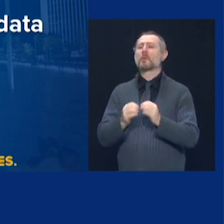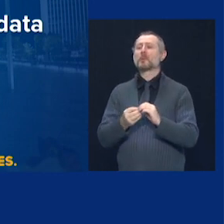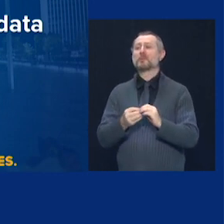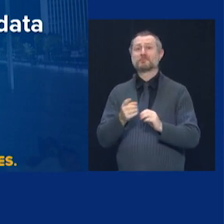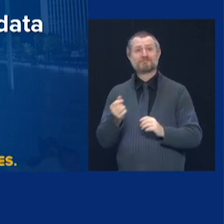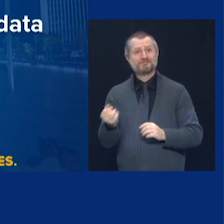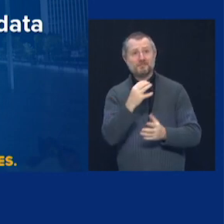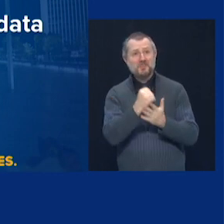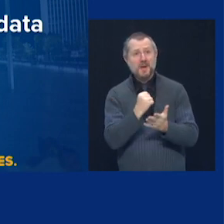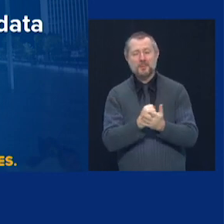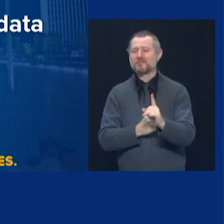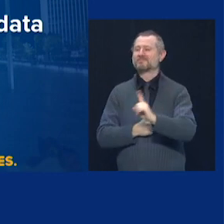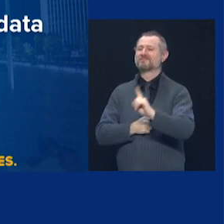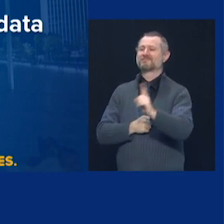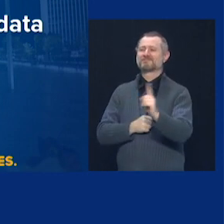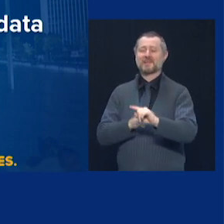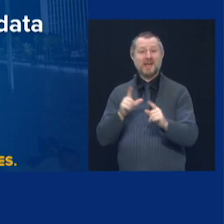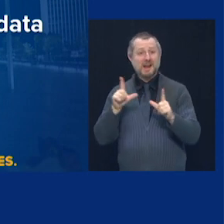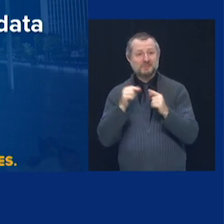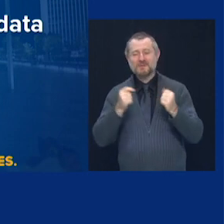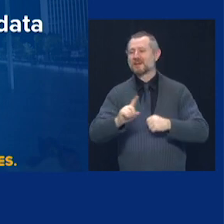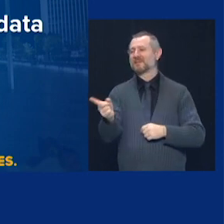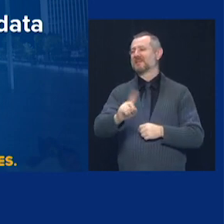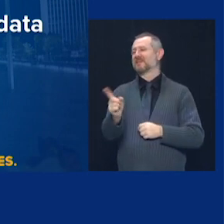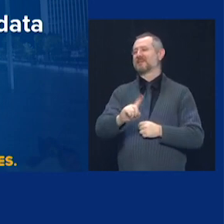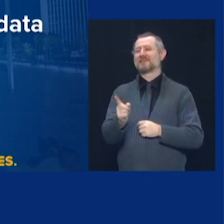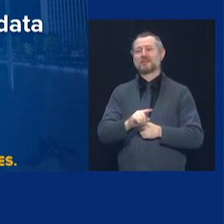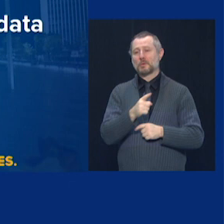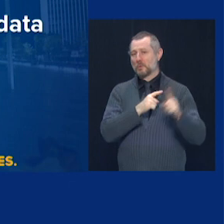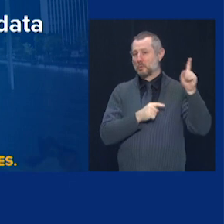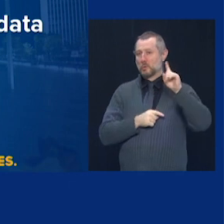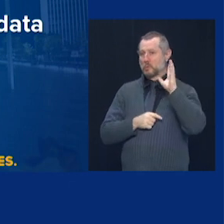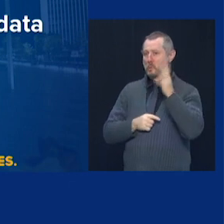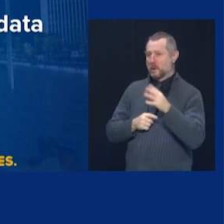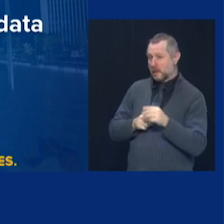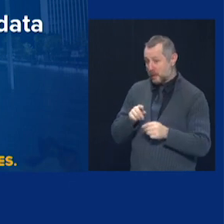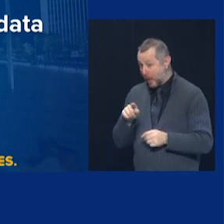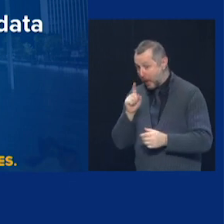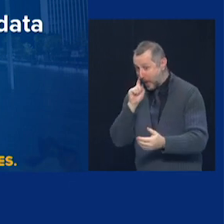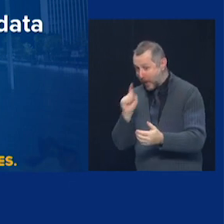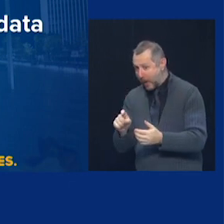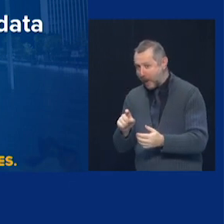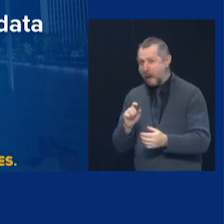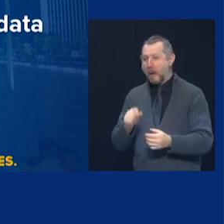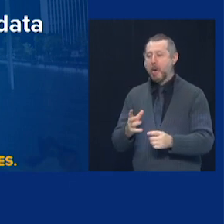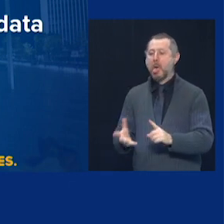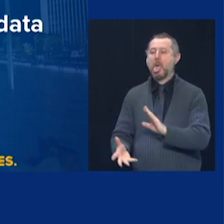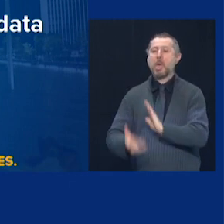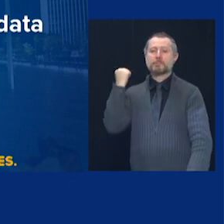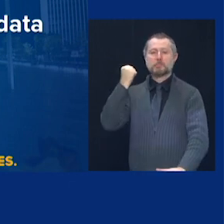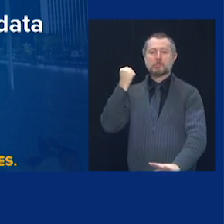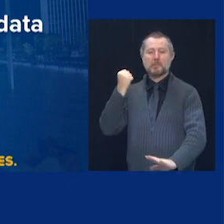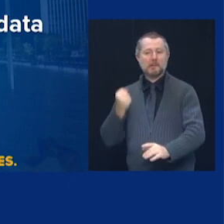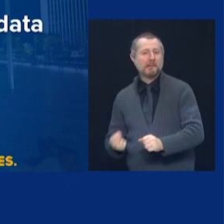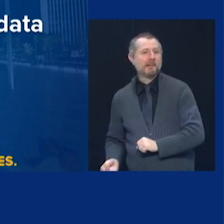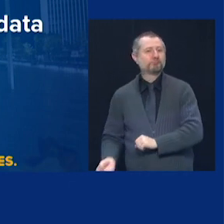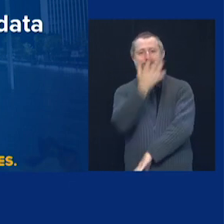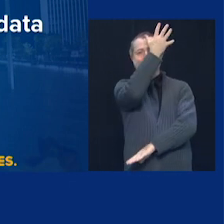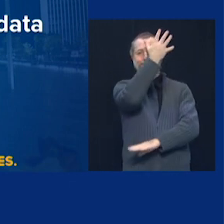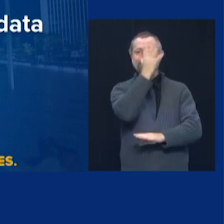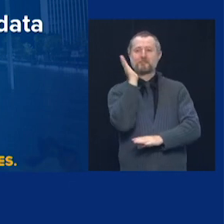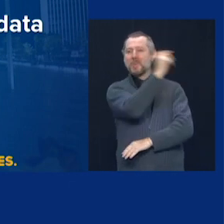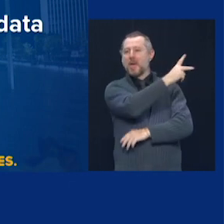person in a way that could be used to document citizenship or deportation, etc.